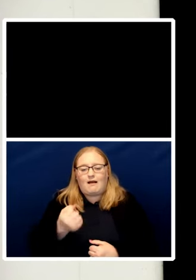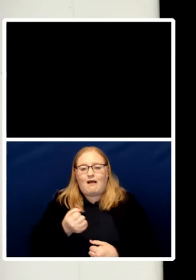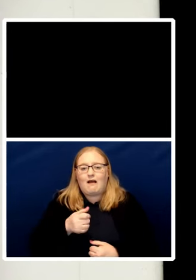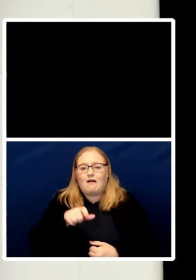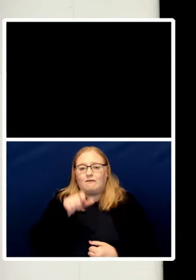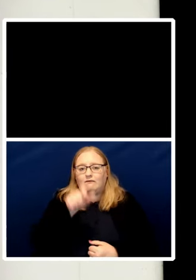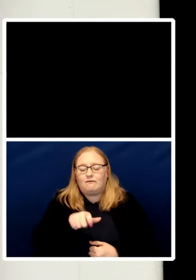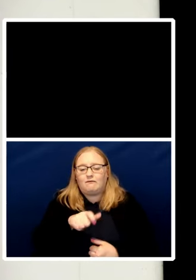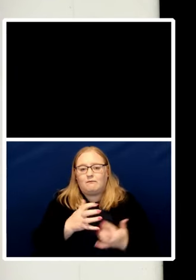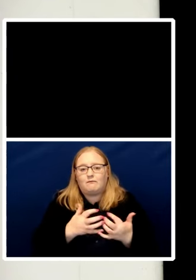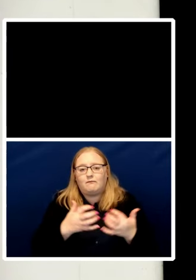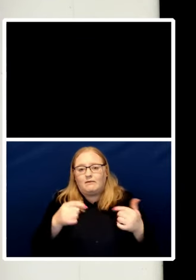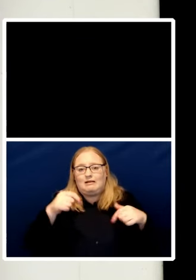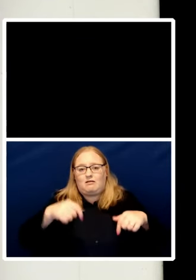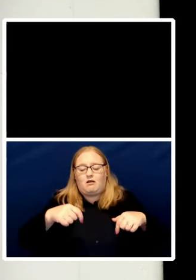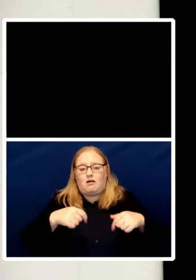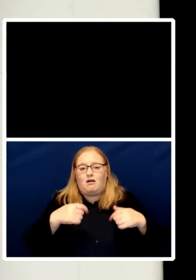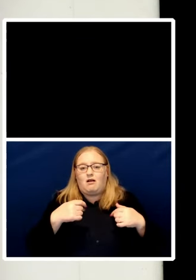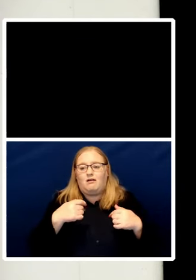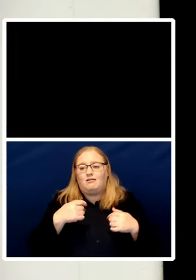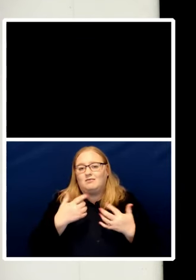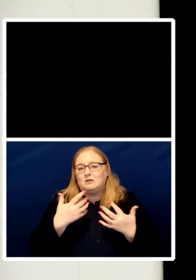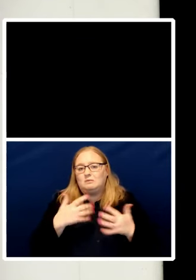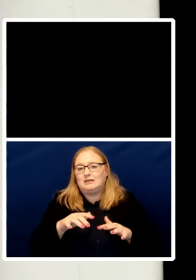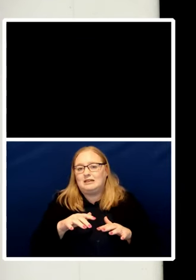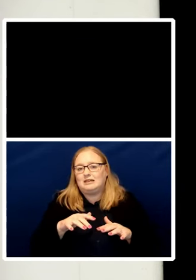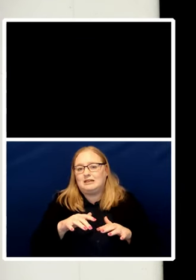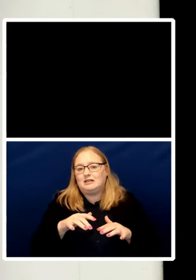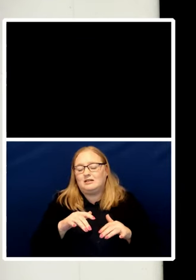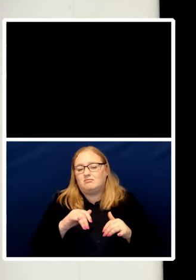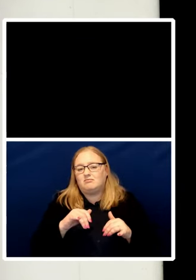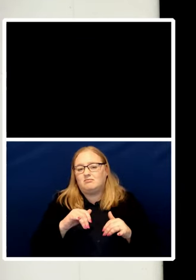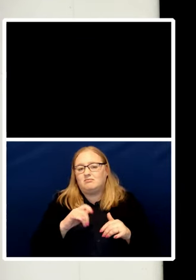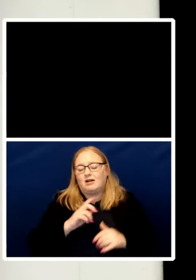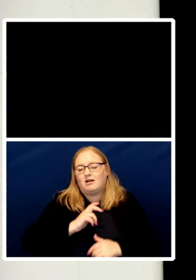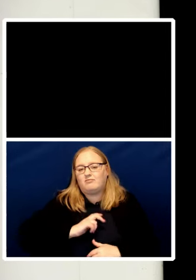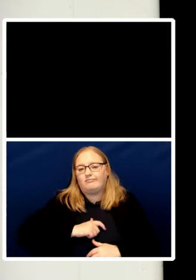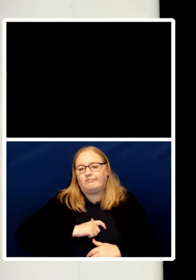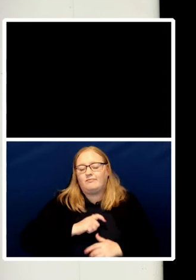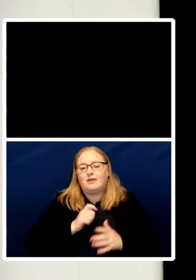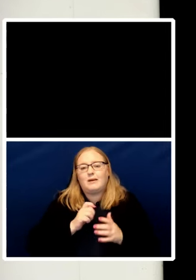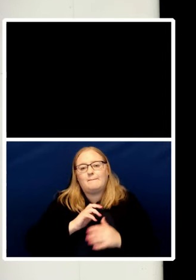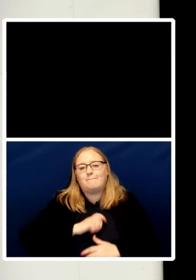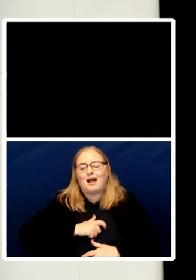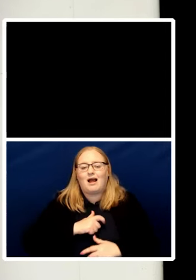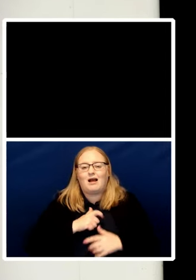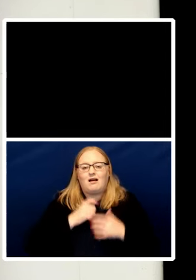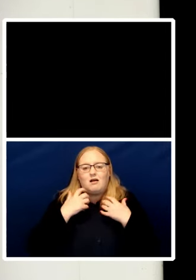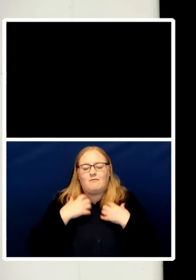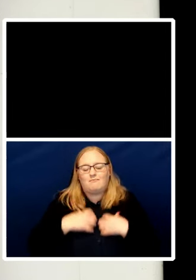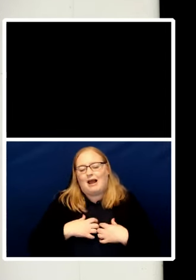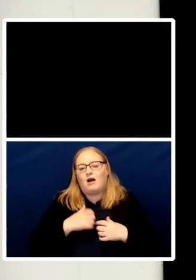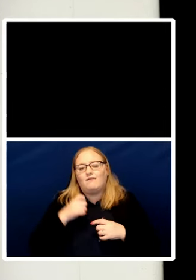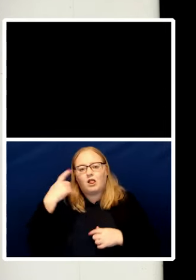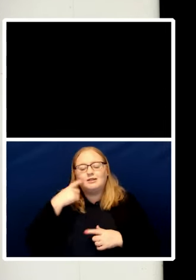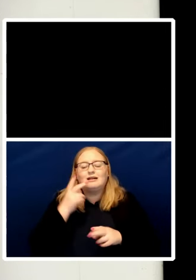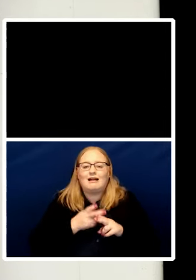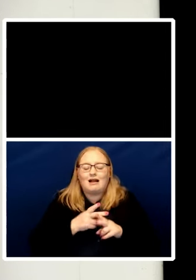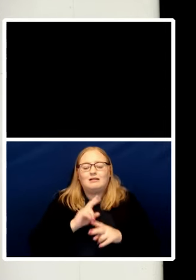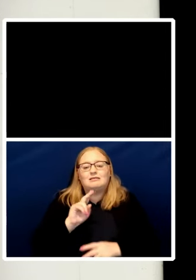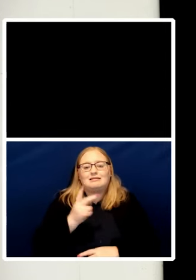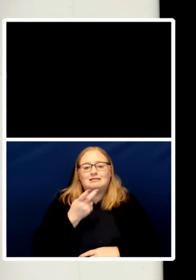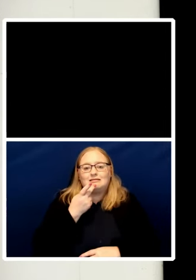Khan and Sadiq Khan has in my opinion brilliantly shown us the potentiality